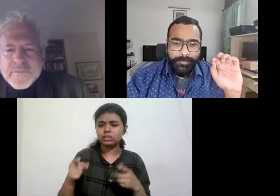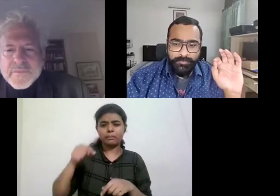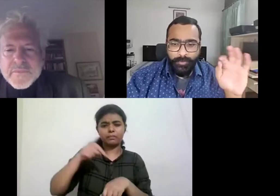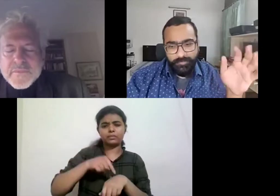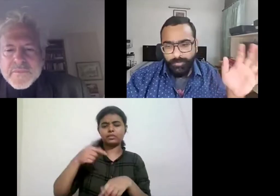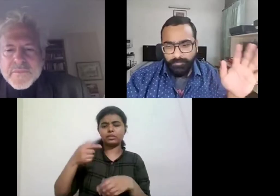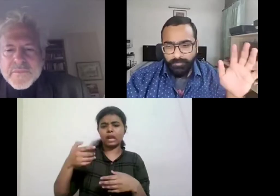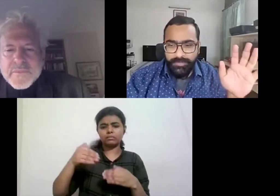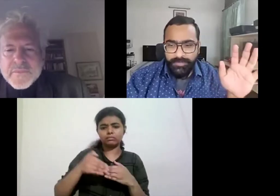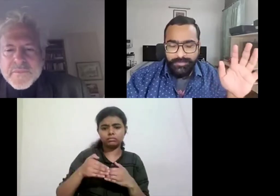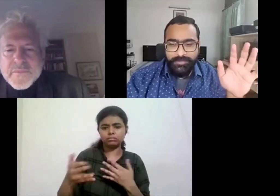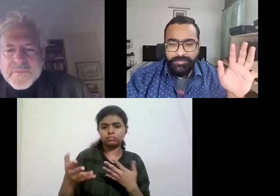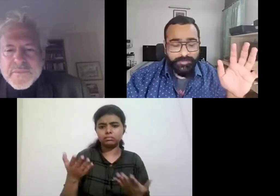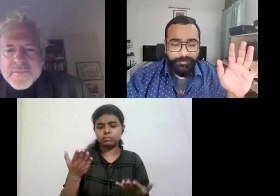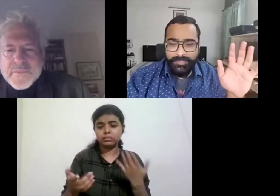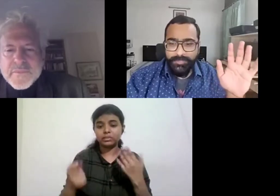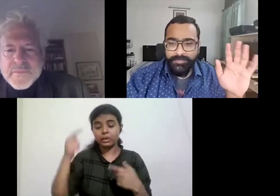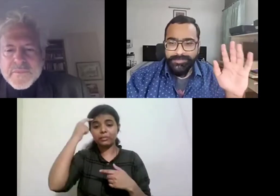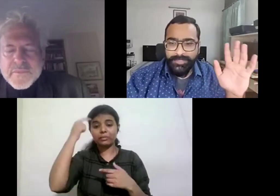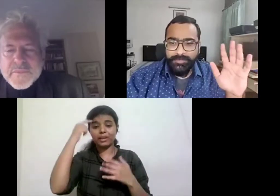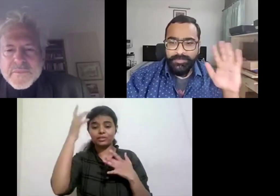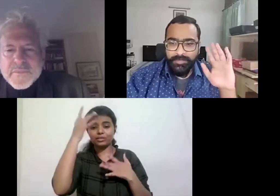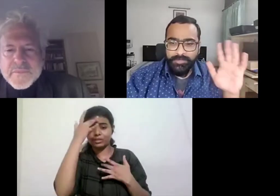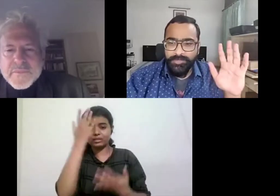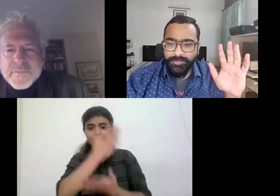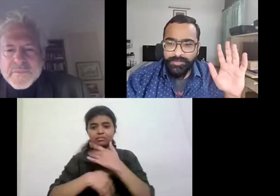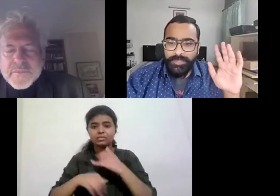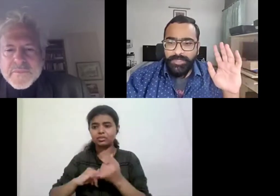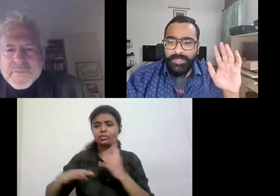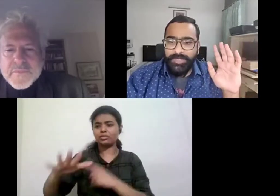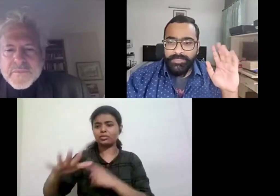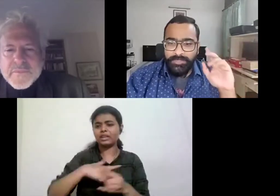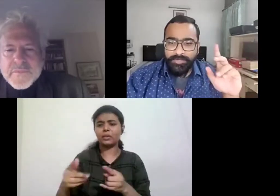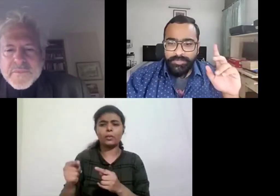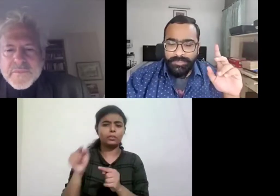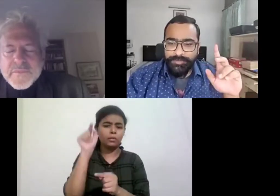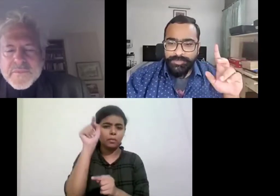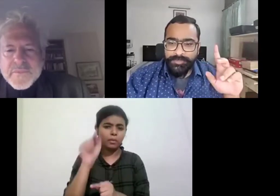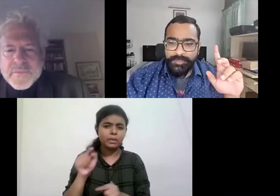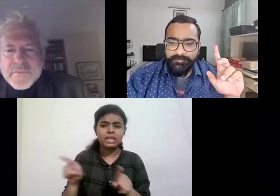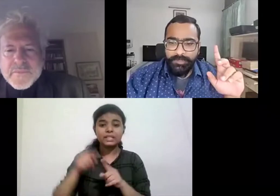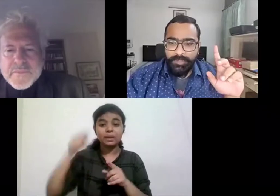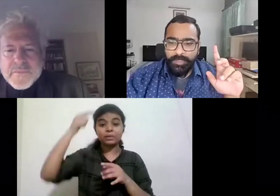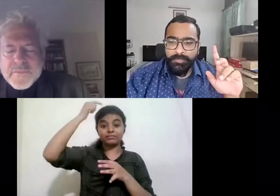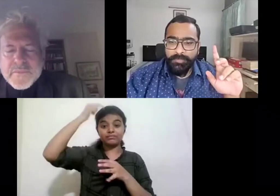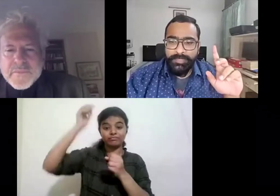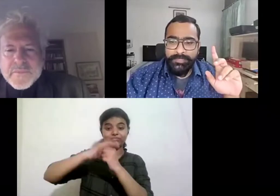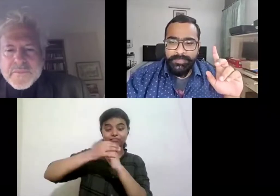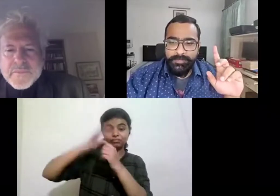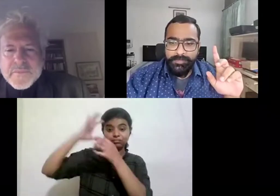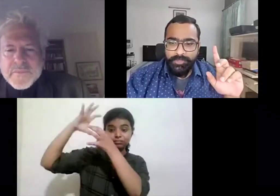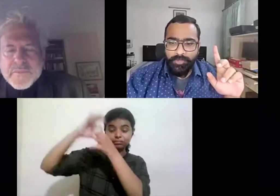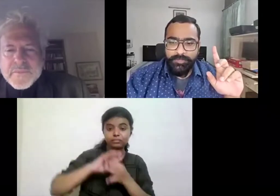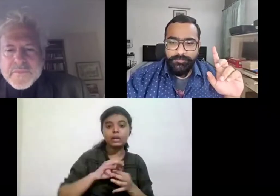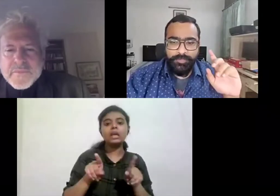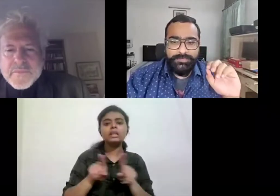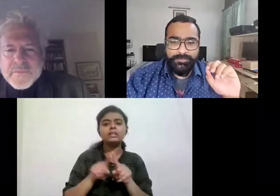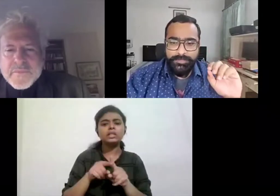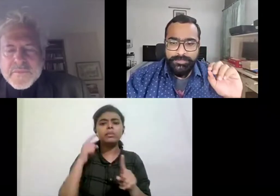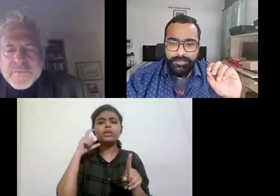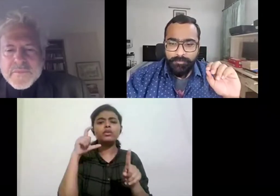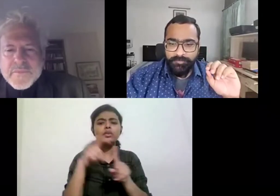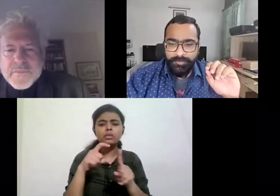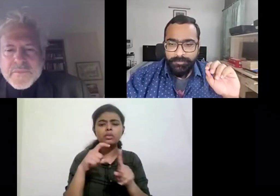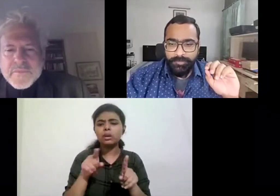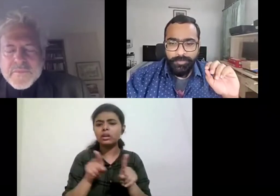when, when mental illness impacts psychic conditions and neurodivergence have become an identity choice for an